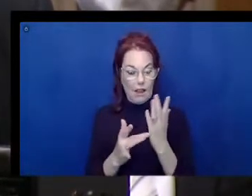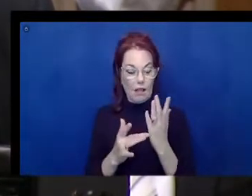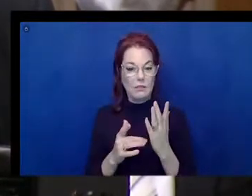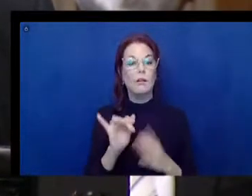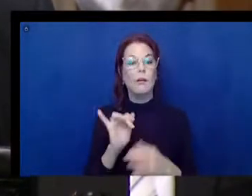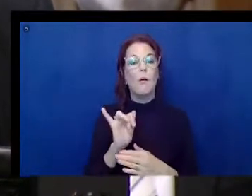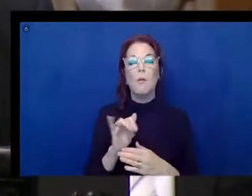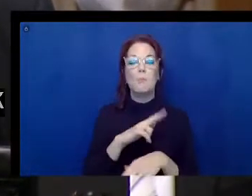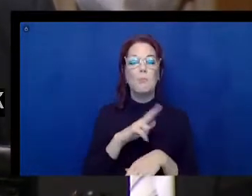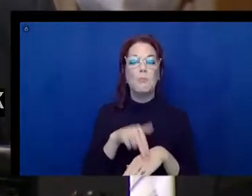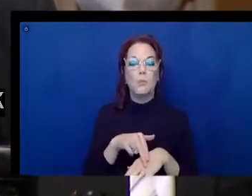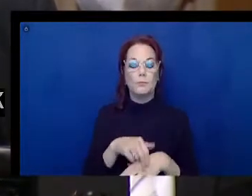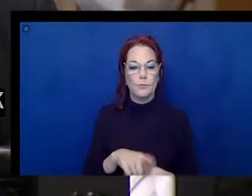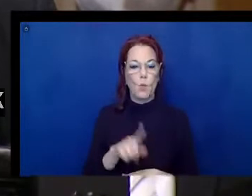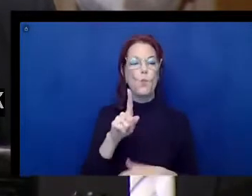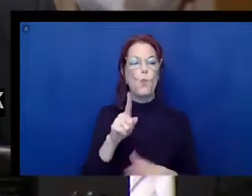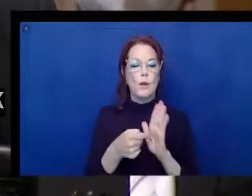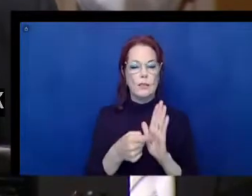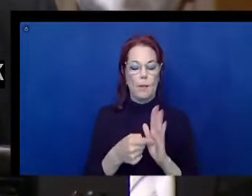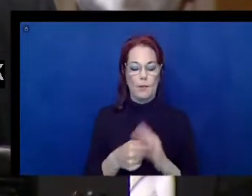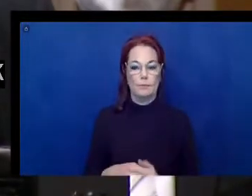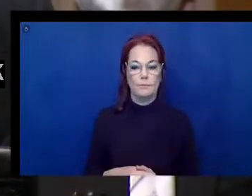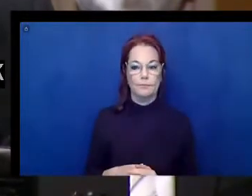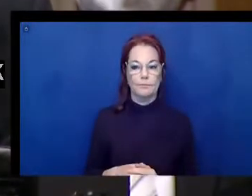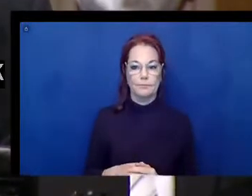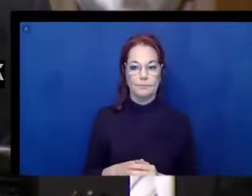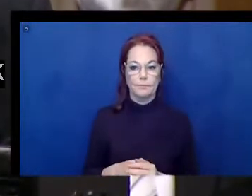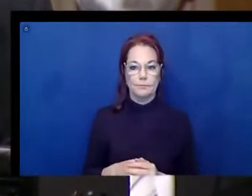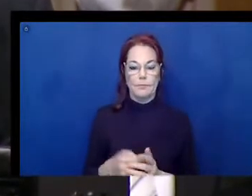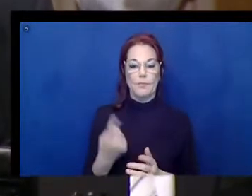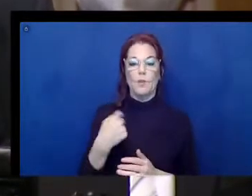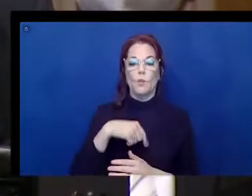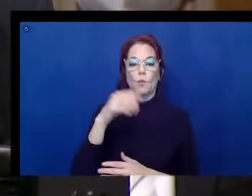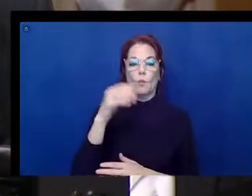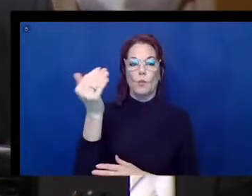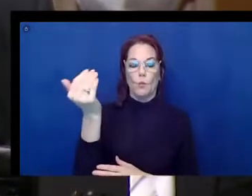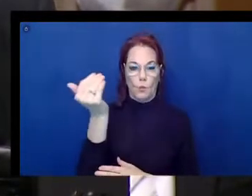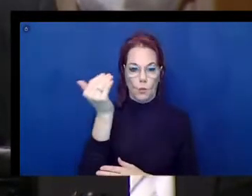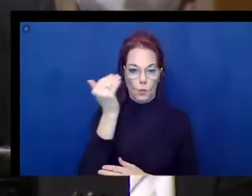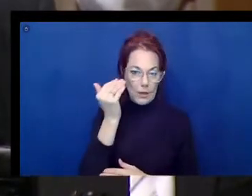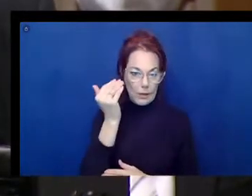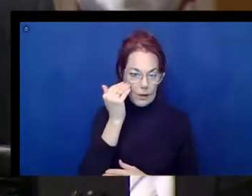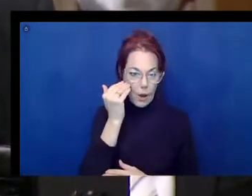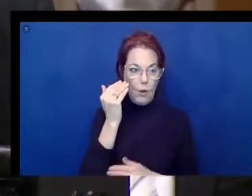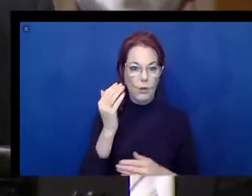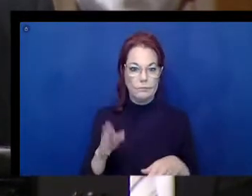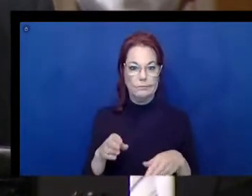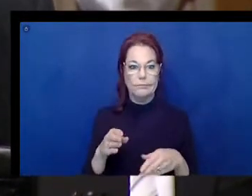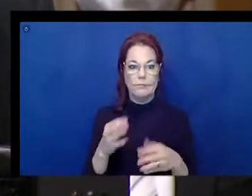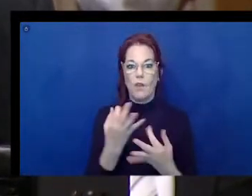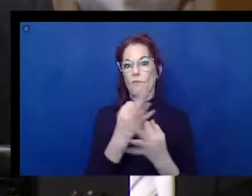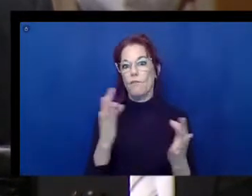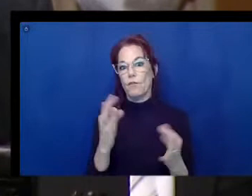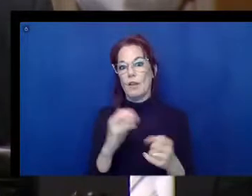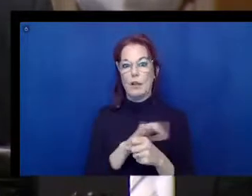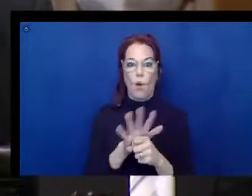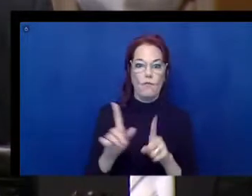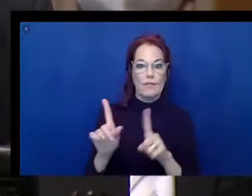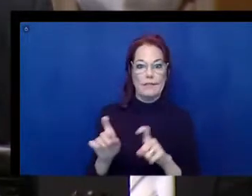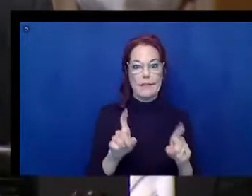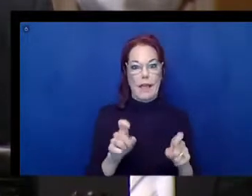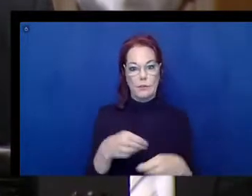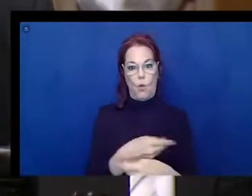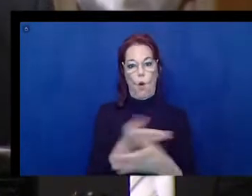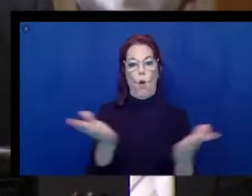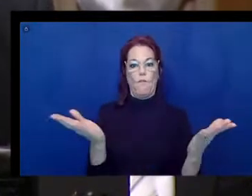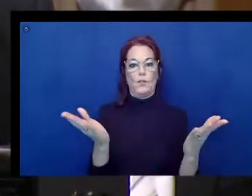refreshing for me lately. We know that they've been offering free COVID tests to every American citizen. The National Federation of